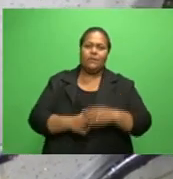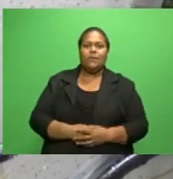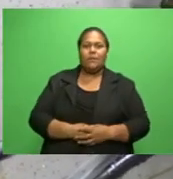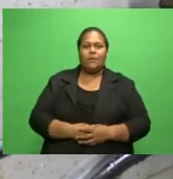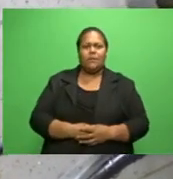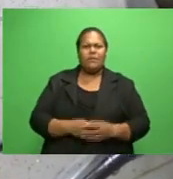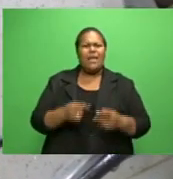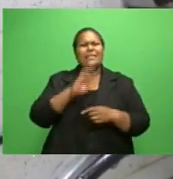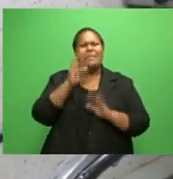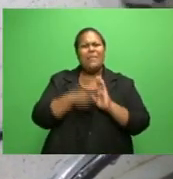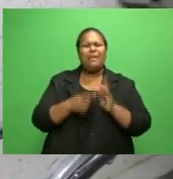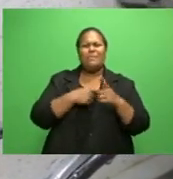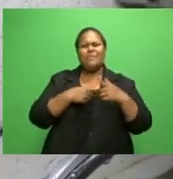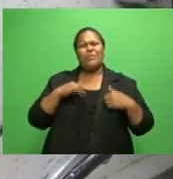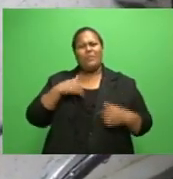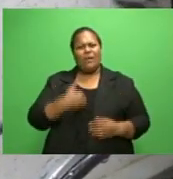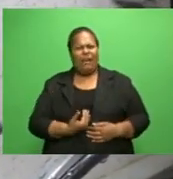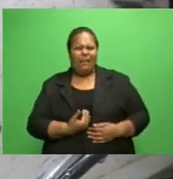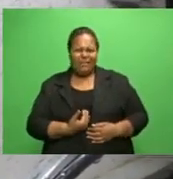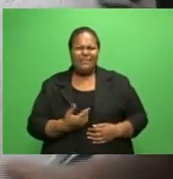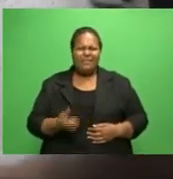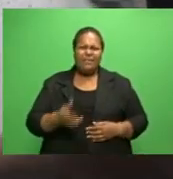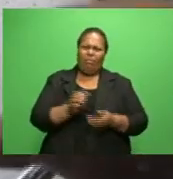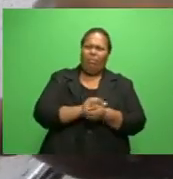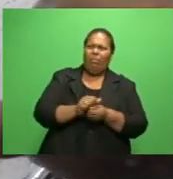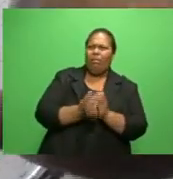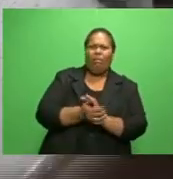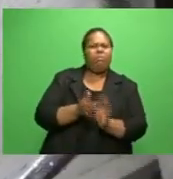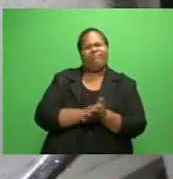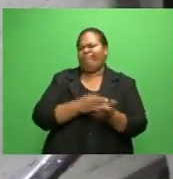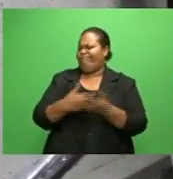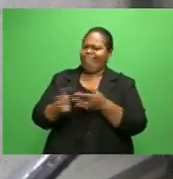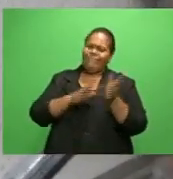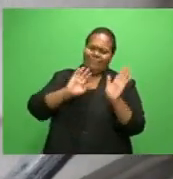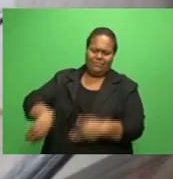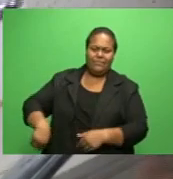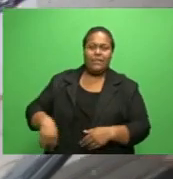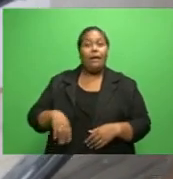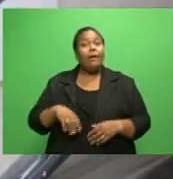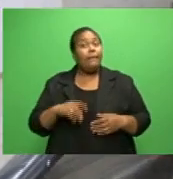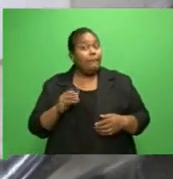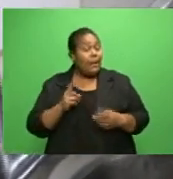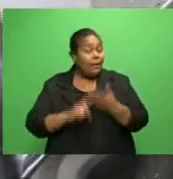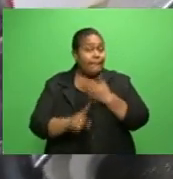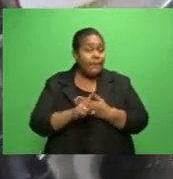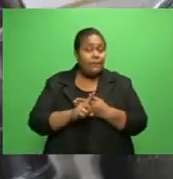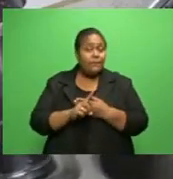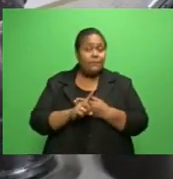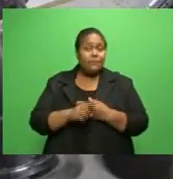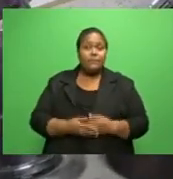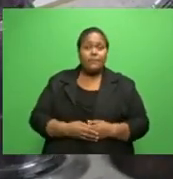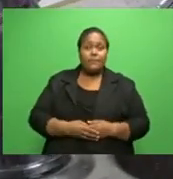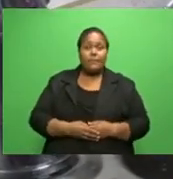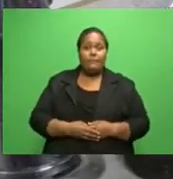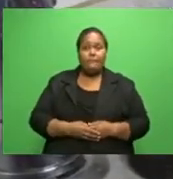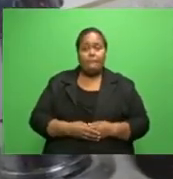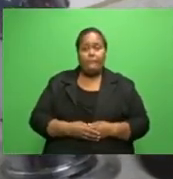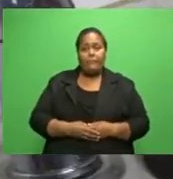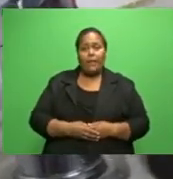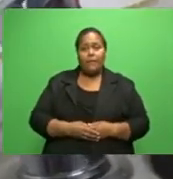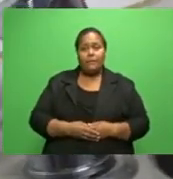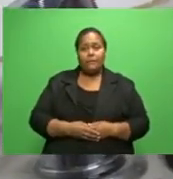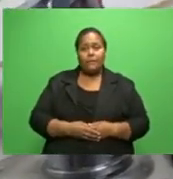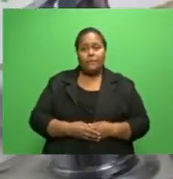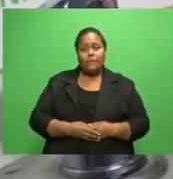to get tired of it, and then people will become complacent. When that happens, then it's likely that our flu